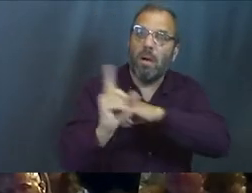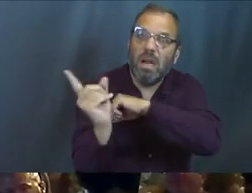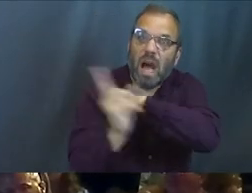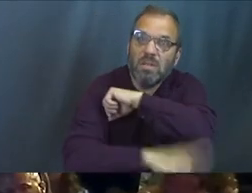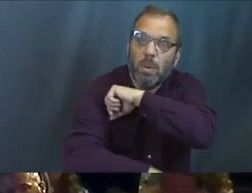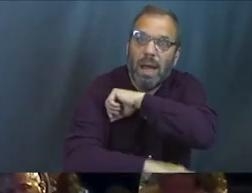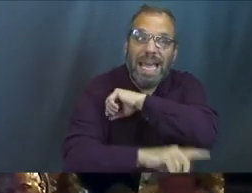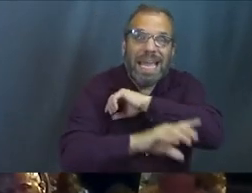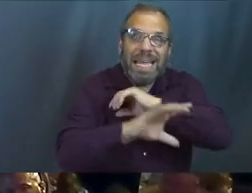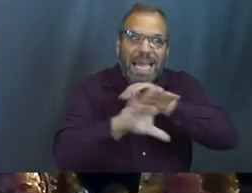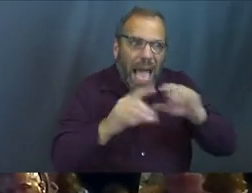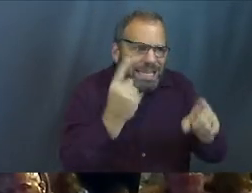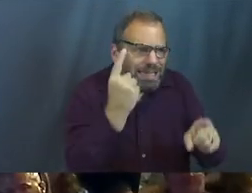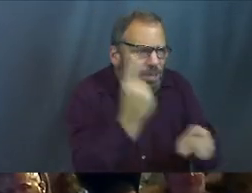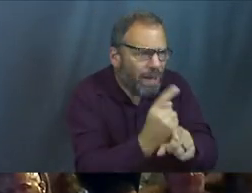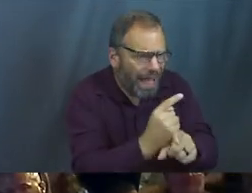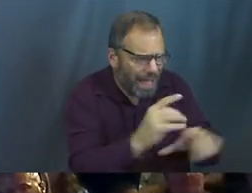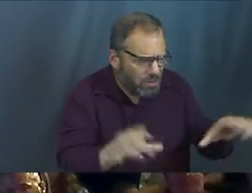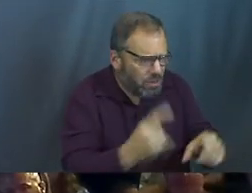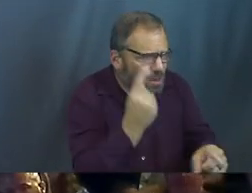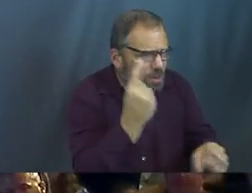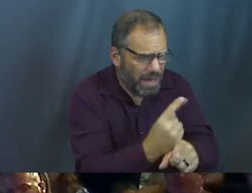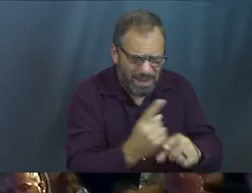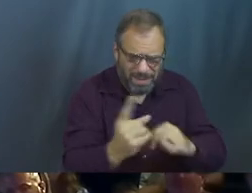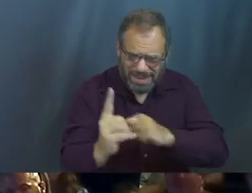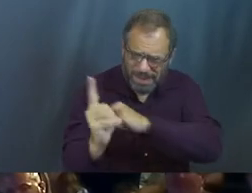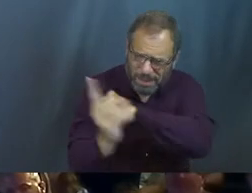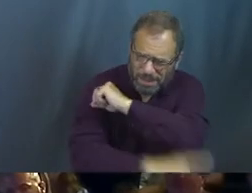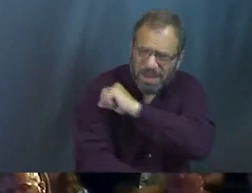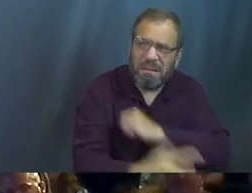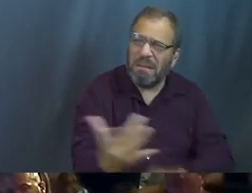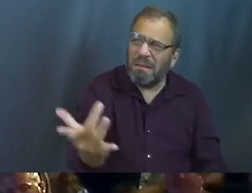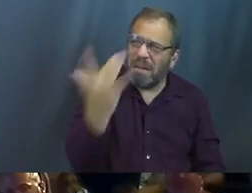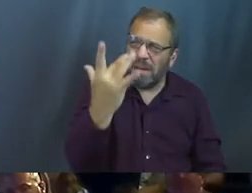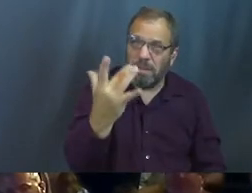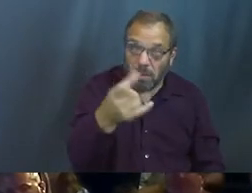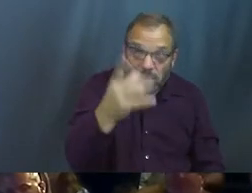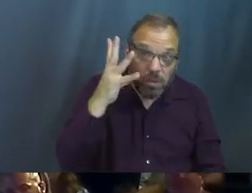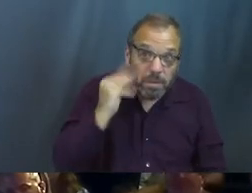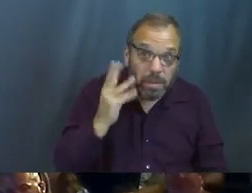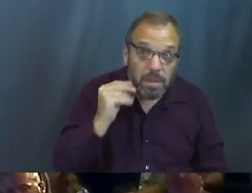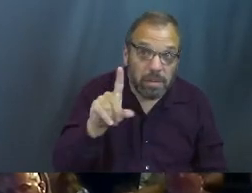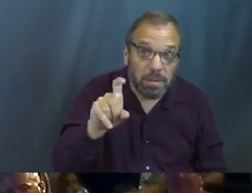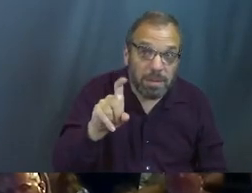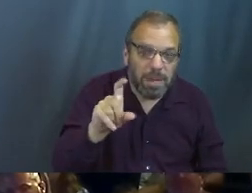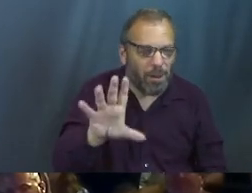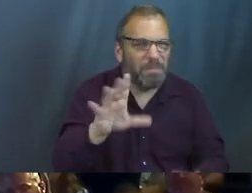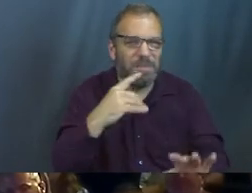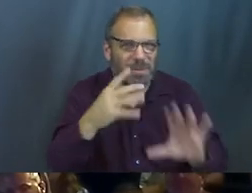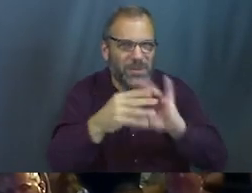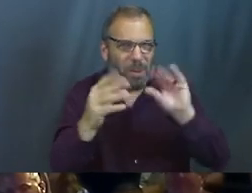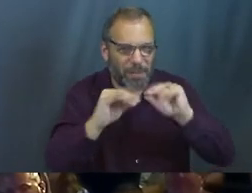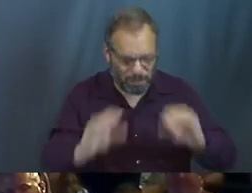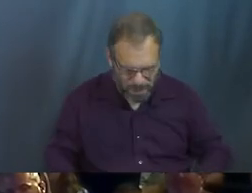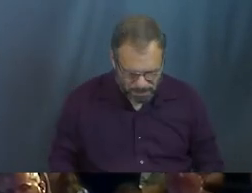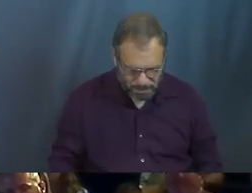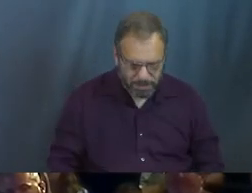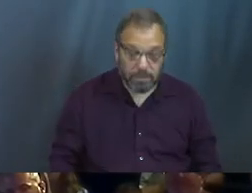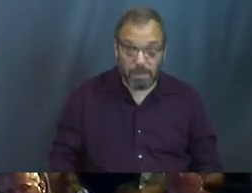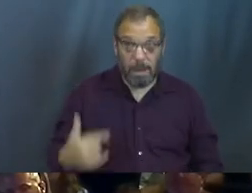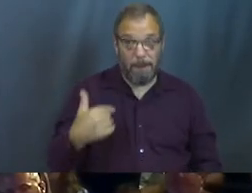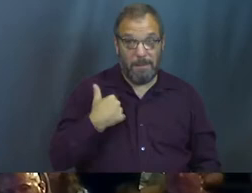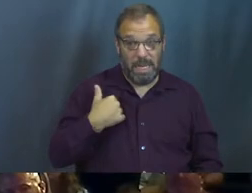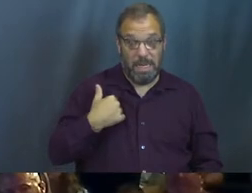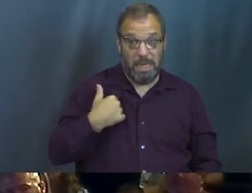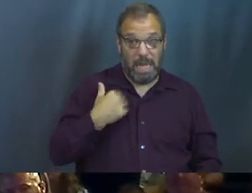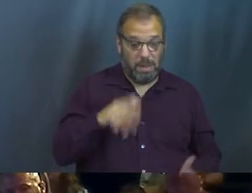even though you did what you were supposed to do. Has that ever been you? Let me tell you a story real quick. So when I was